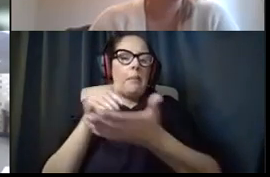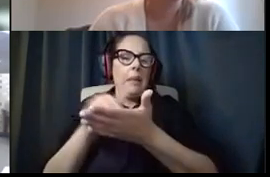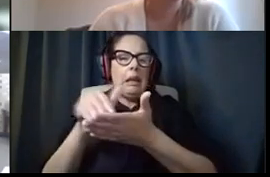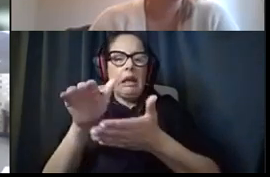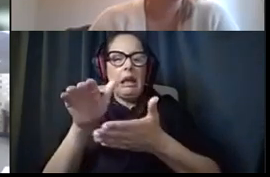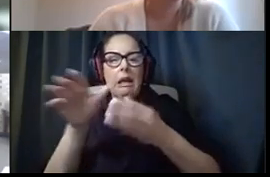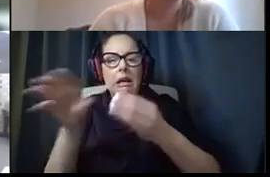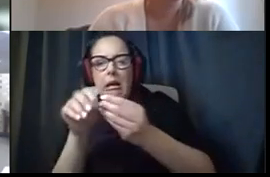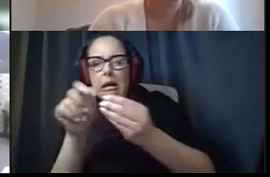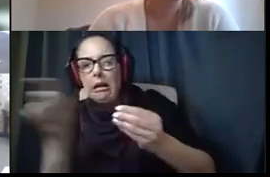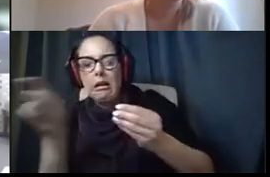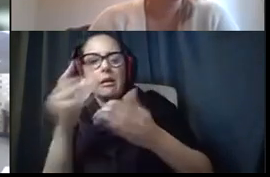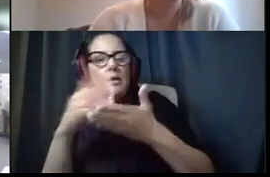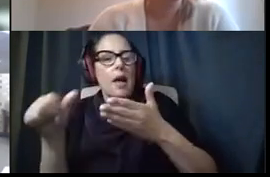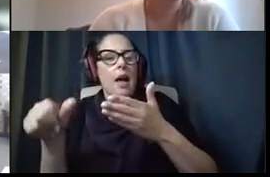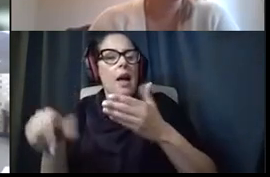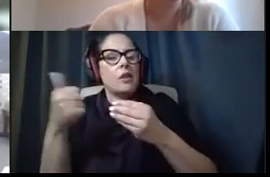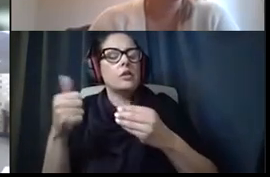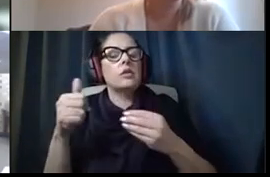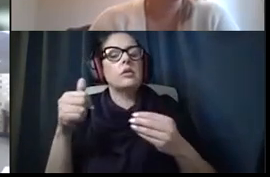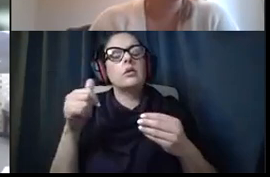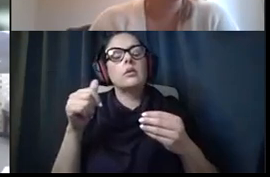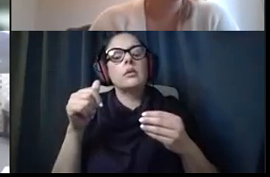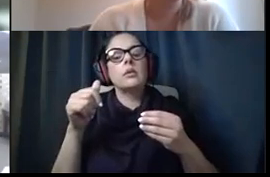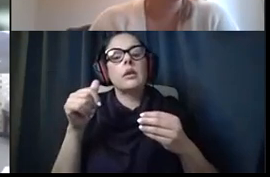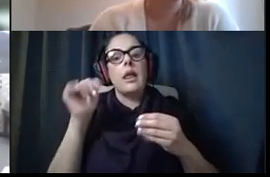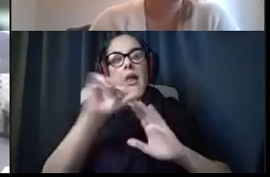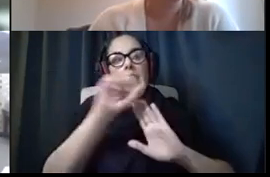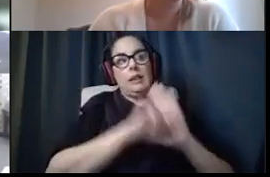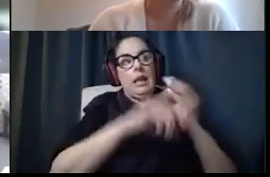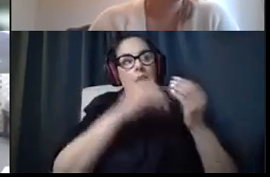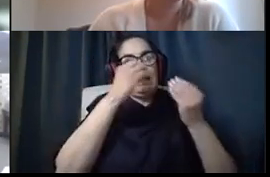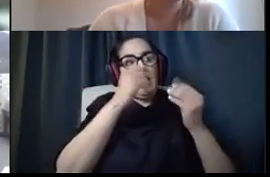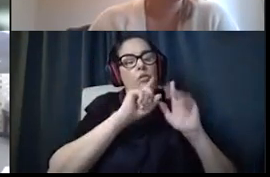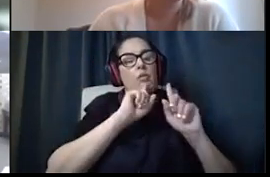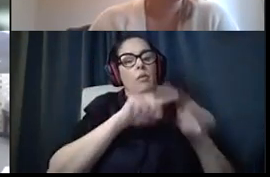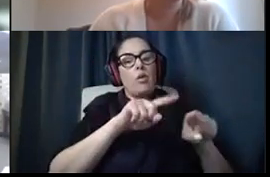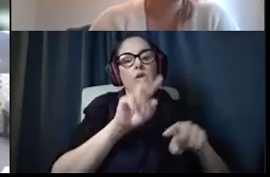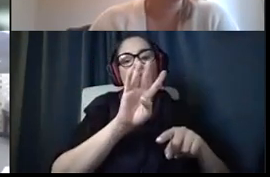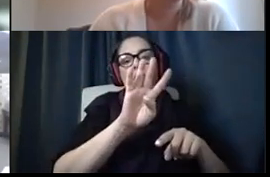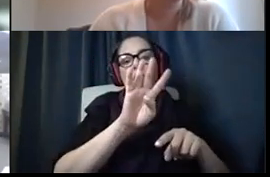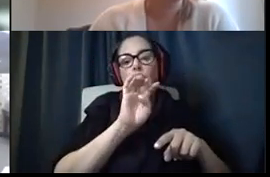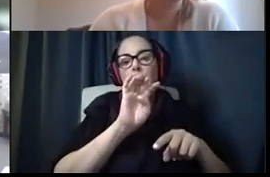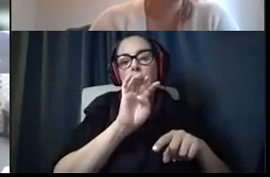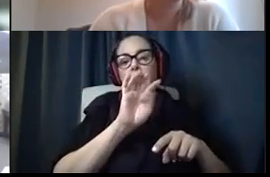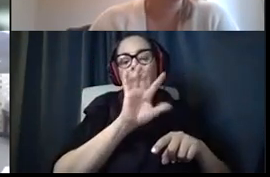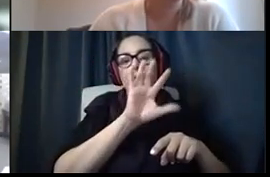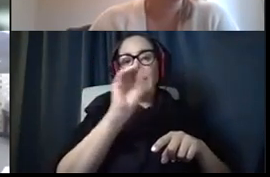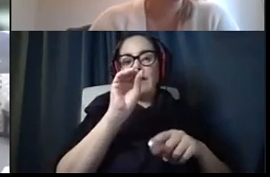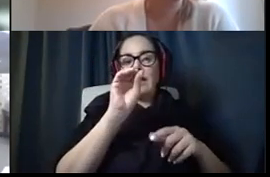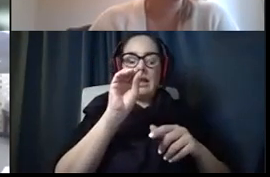of a, the state data reports of $450 million